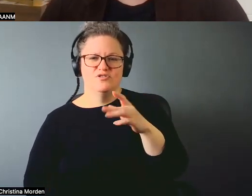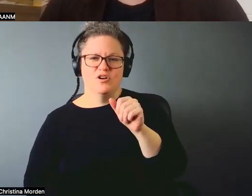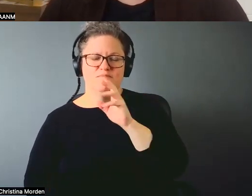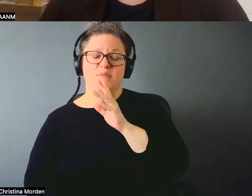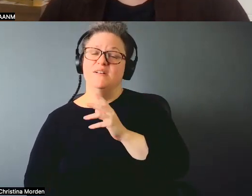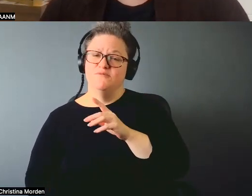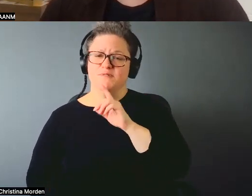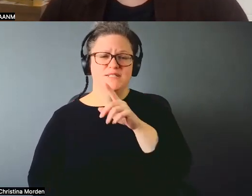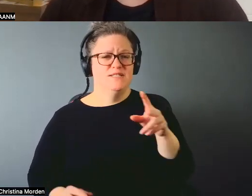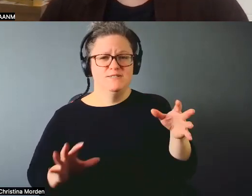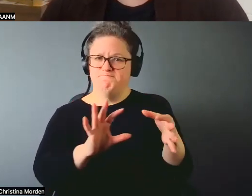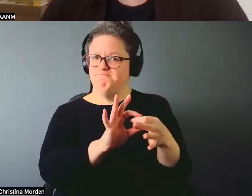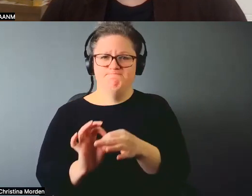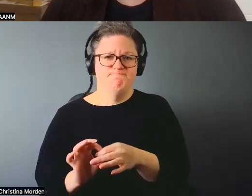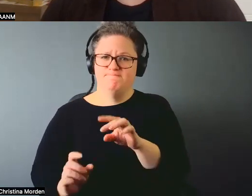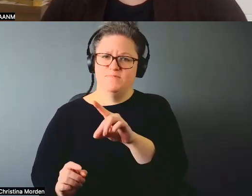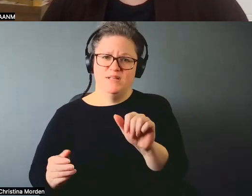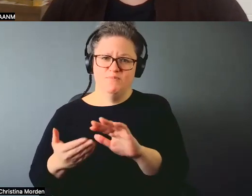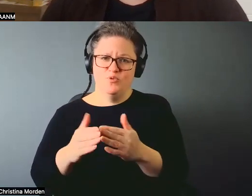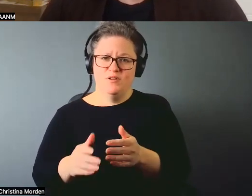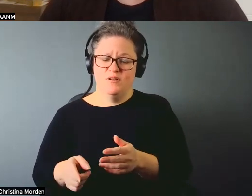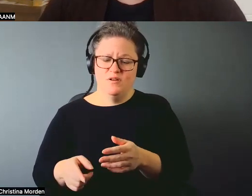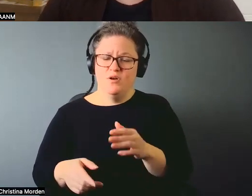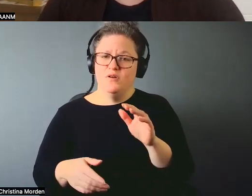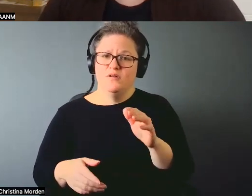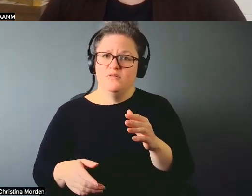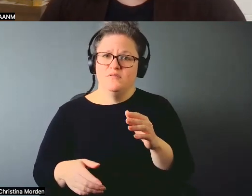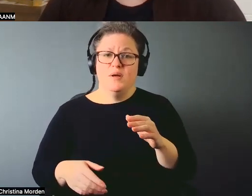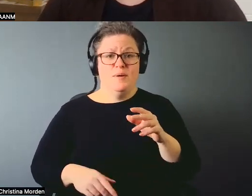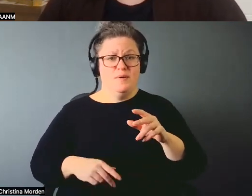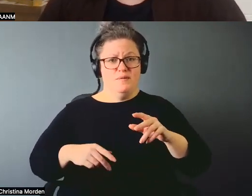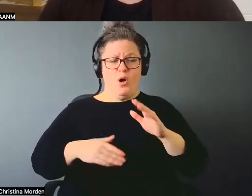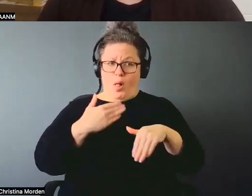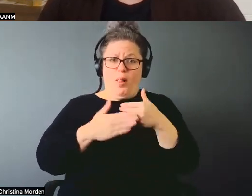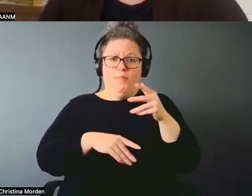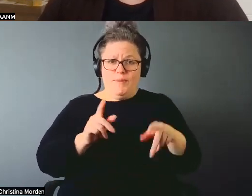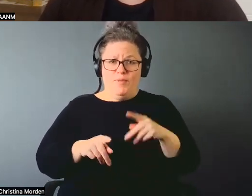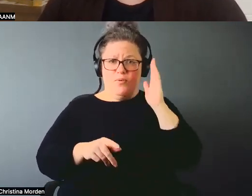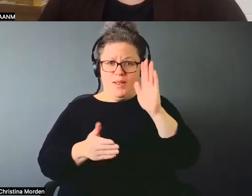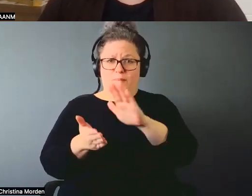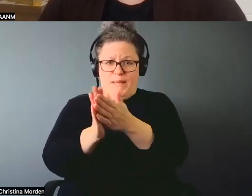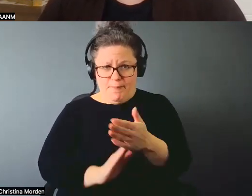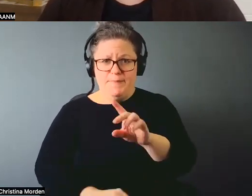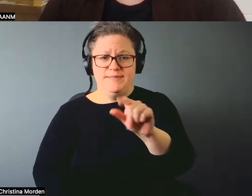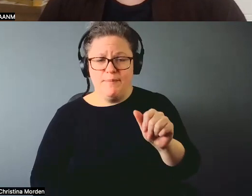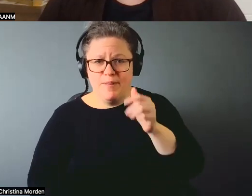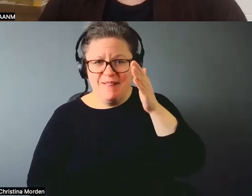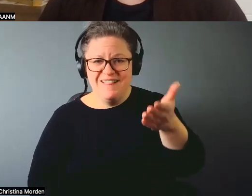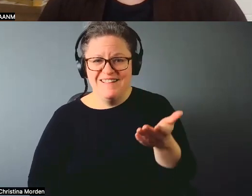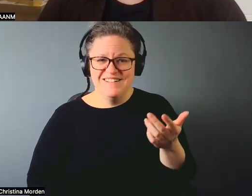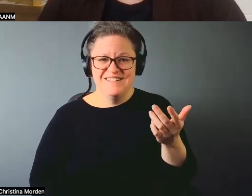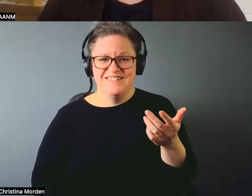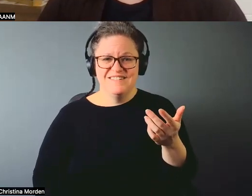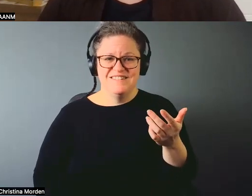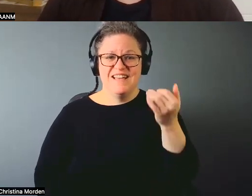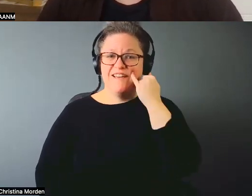disability community that everyone will become disabled at some point in their life. Right. We're all just a disabled person waiting to happen